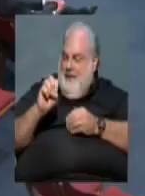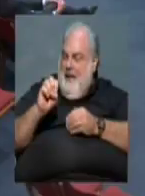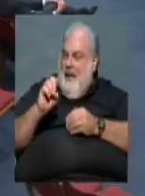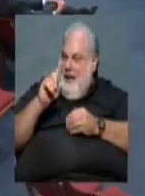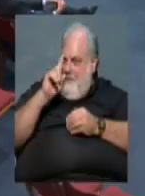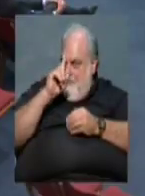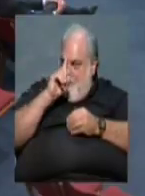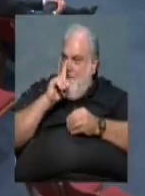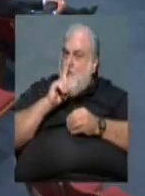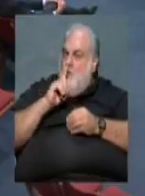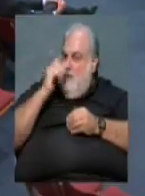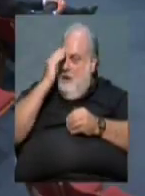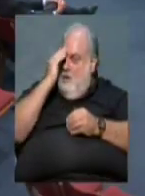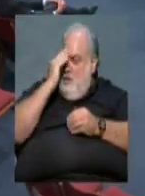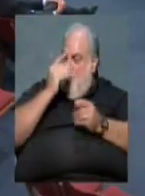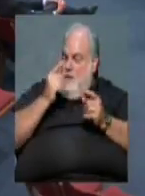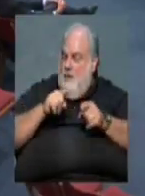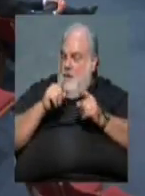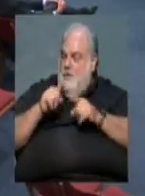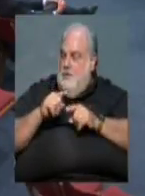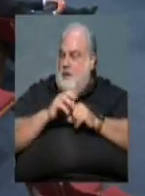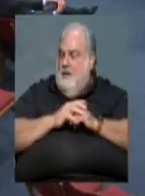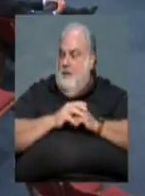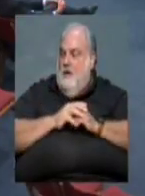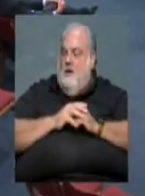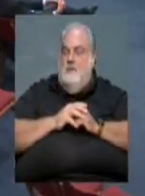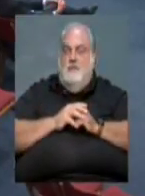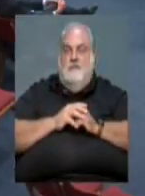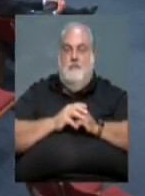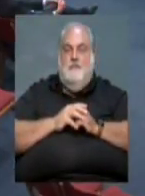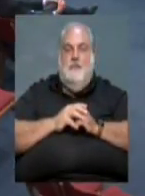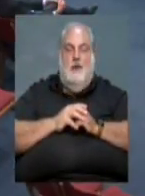much aware of what's going on with the plan.